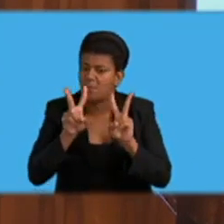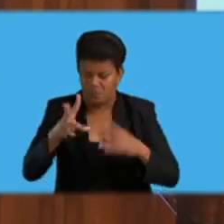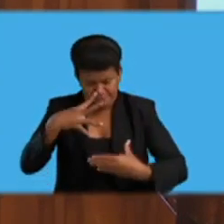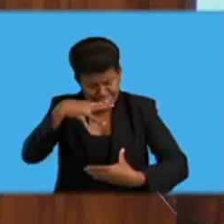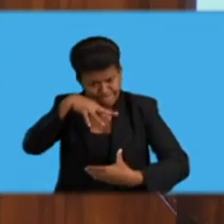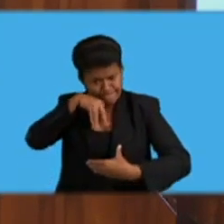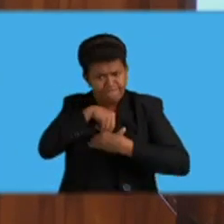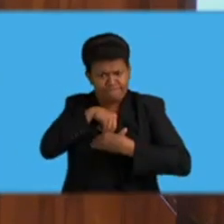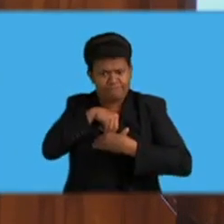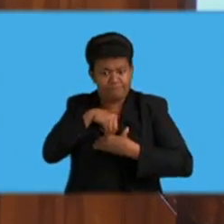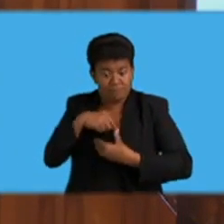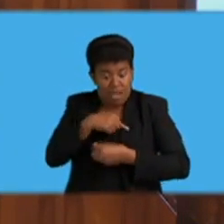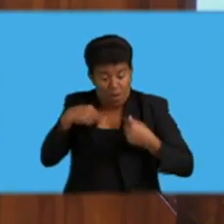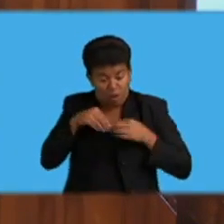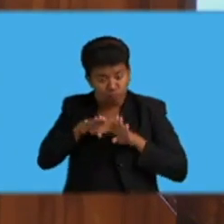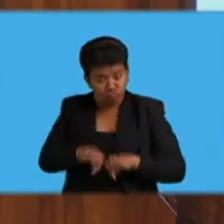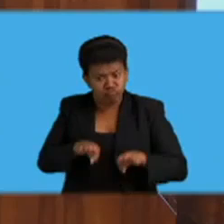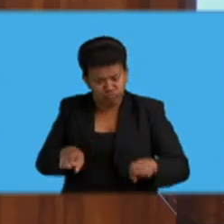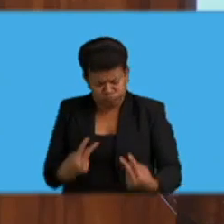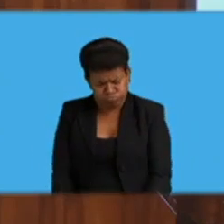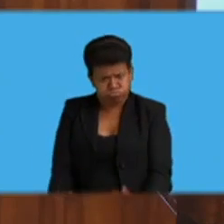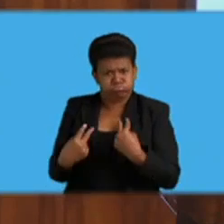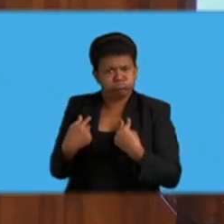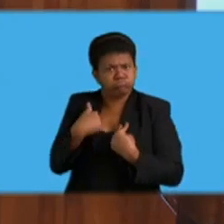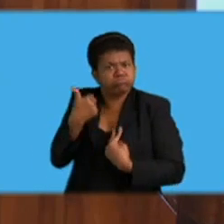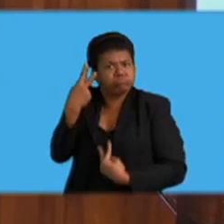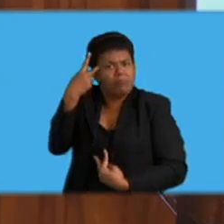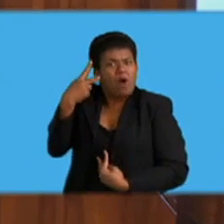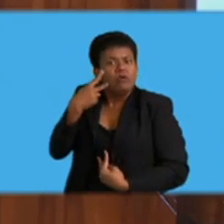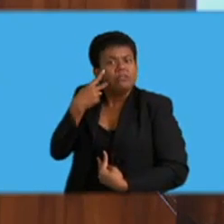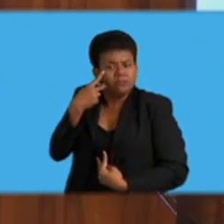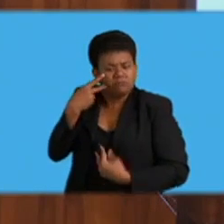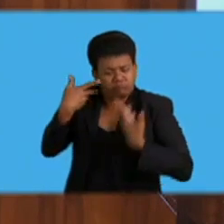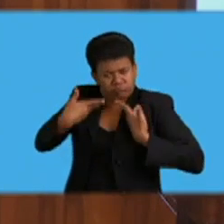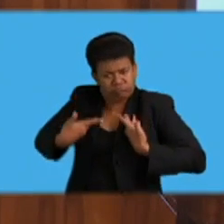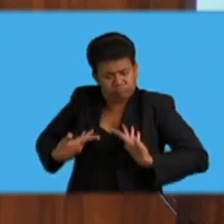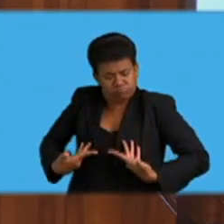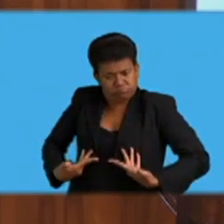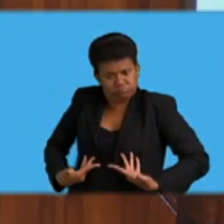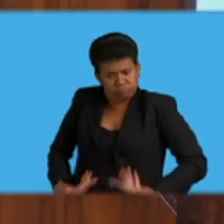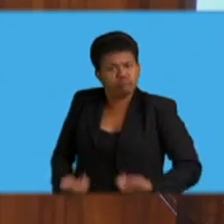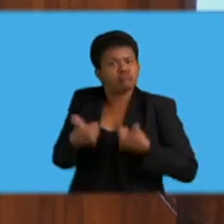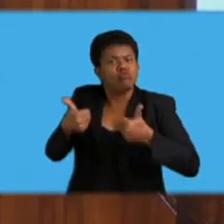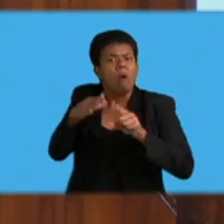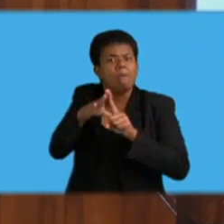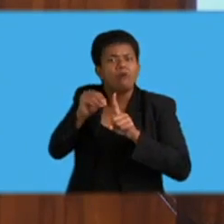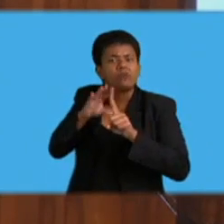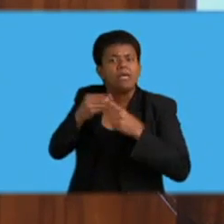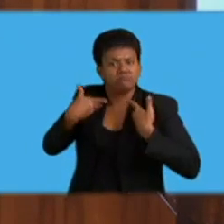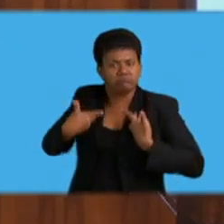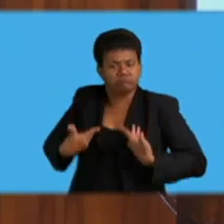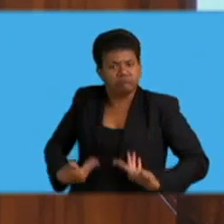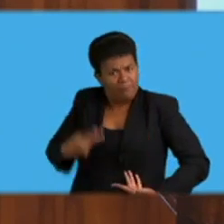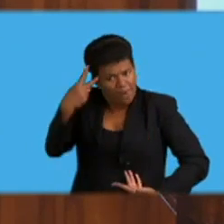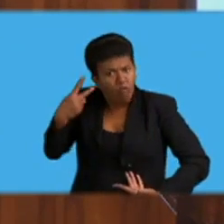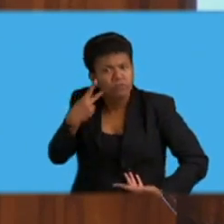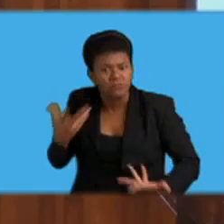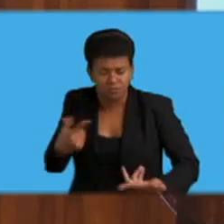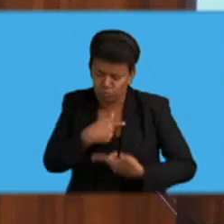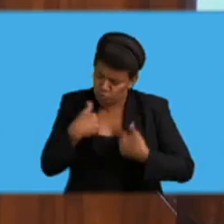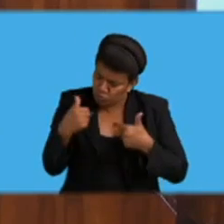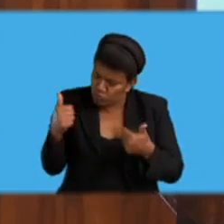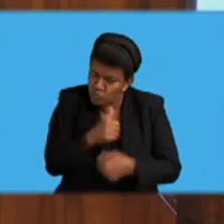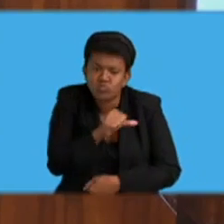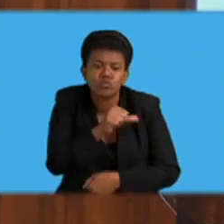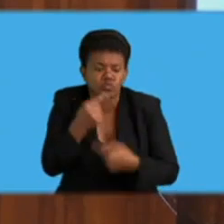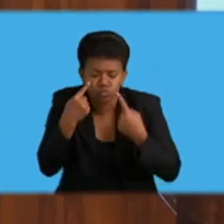children need to see us, parents, Honorable Deputy Speaker, as good models who value others. We must speak out against sexual